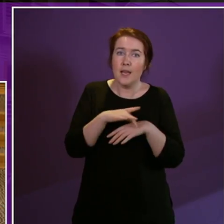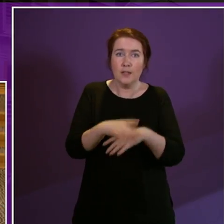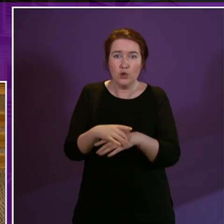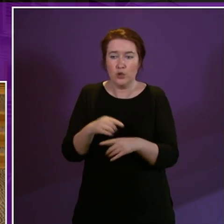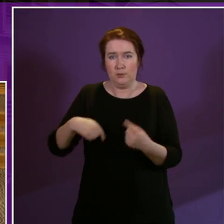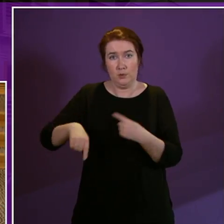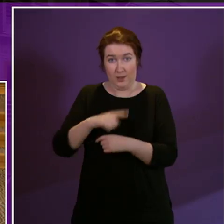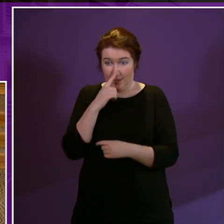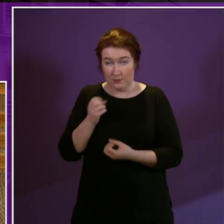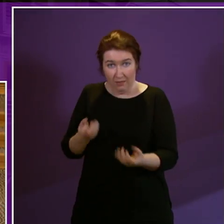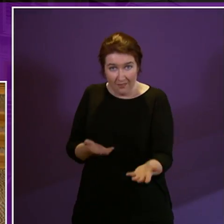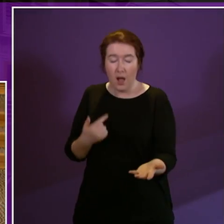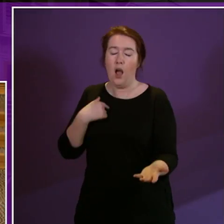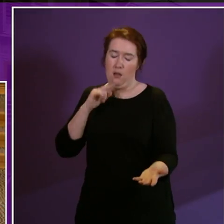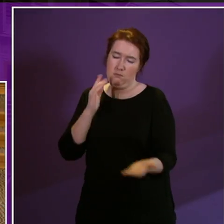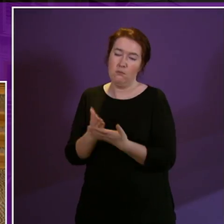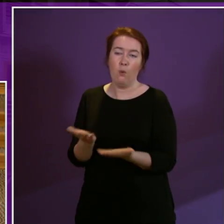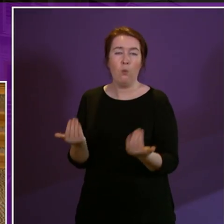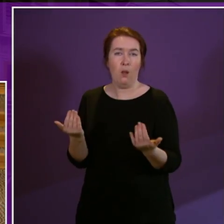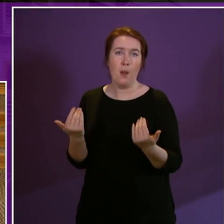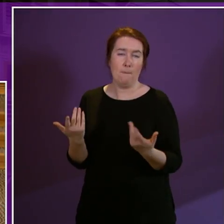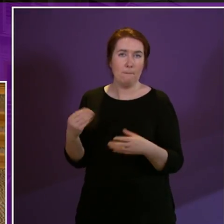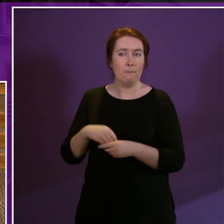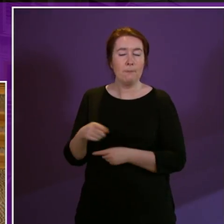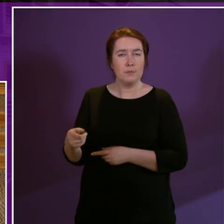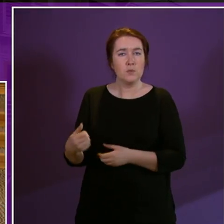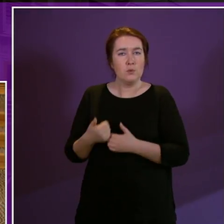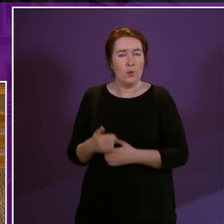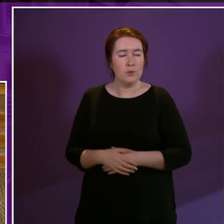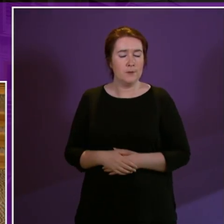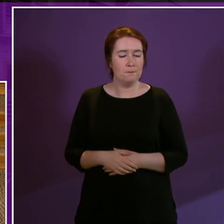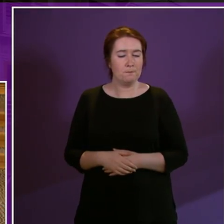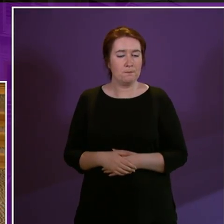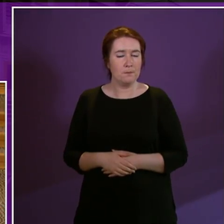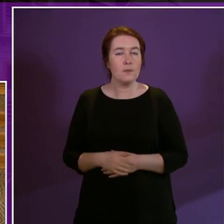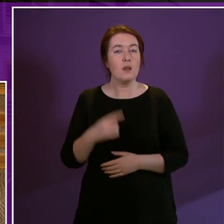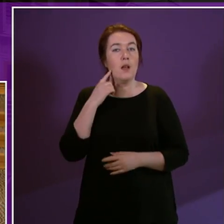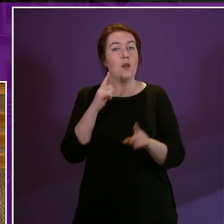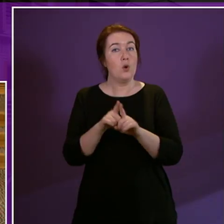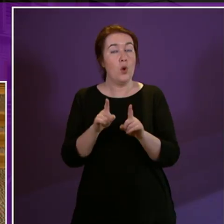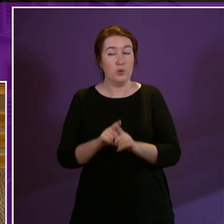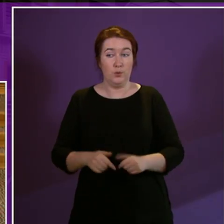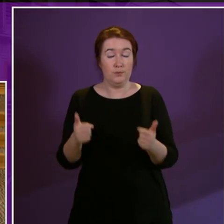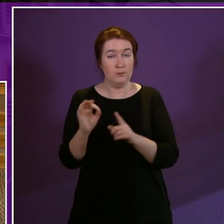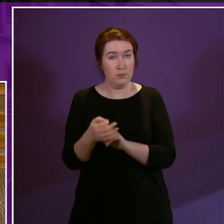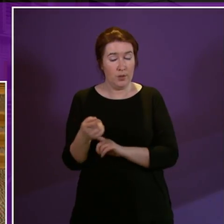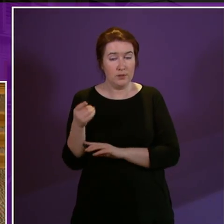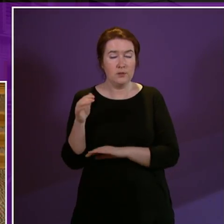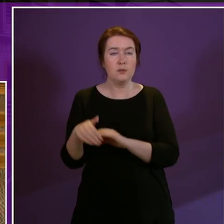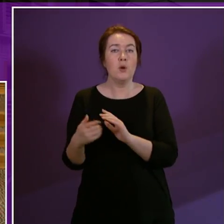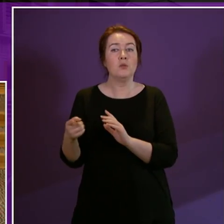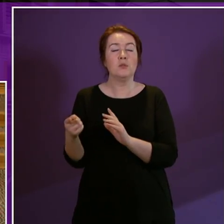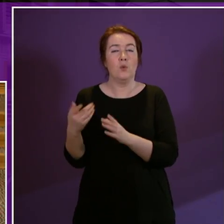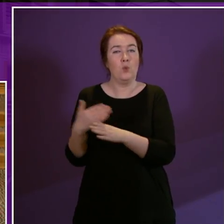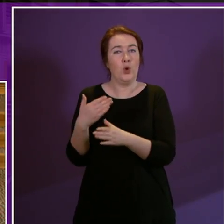can deliver then I would very much welcome that assistance I do think she also made a very important point in terms of